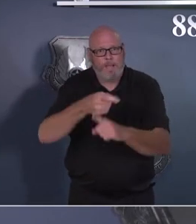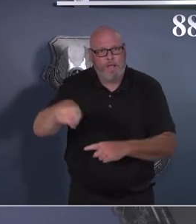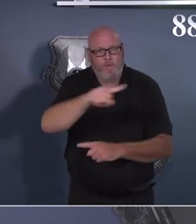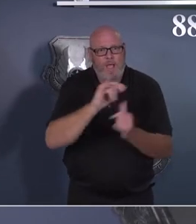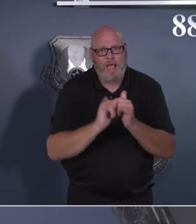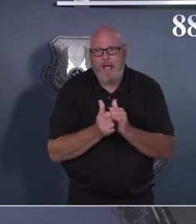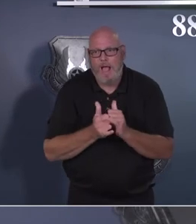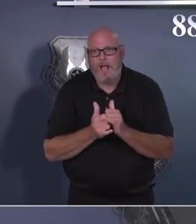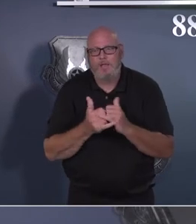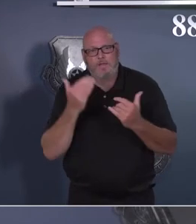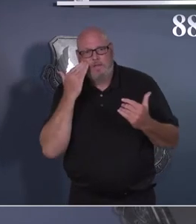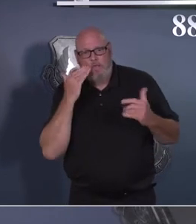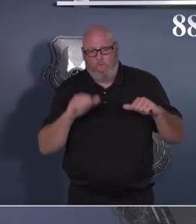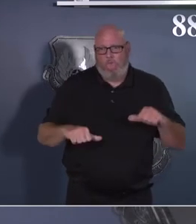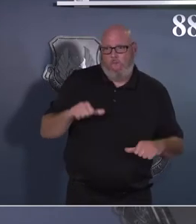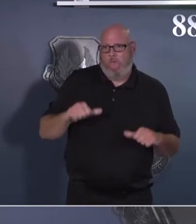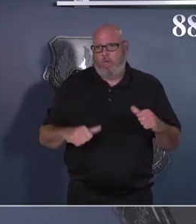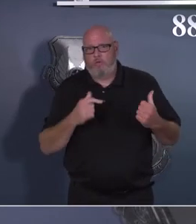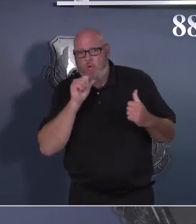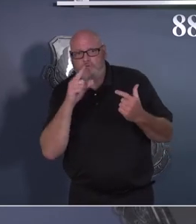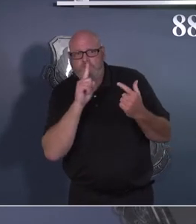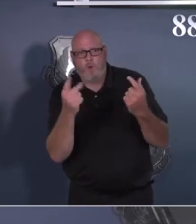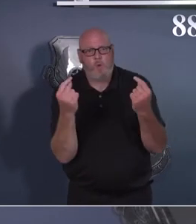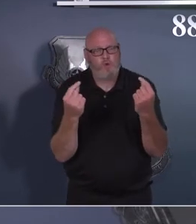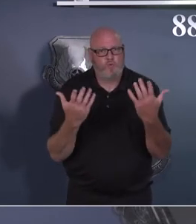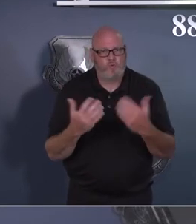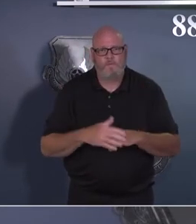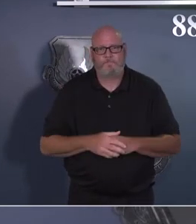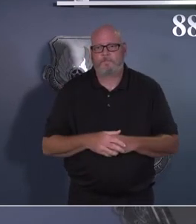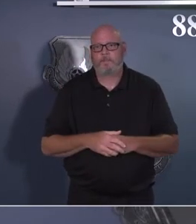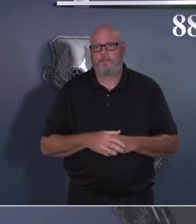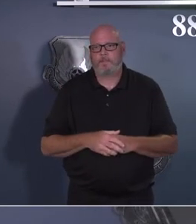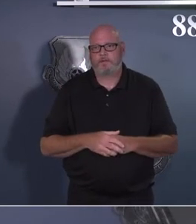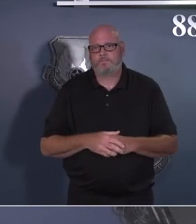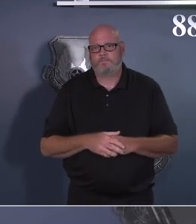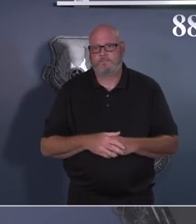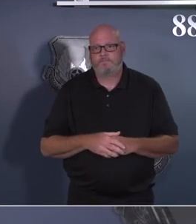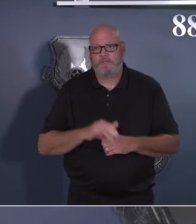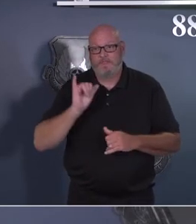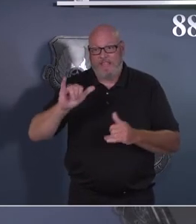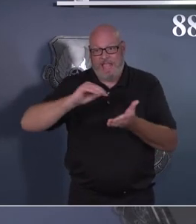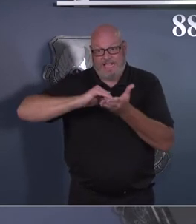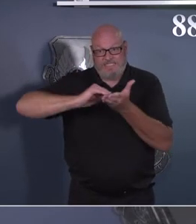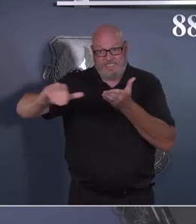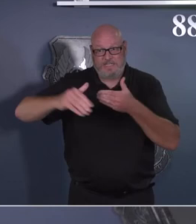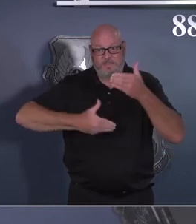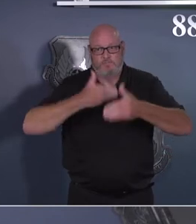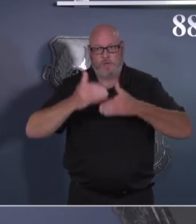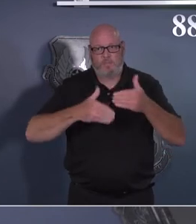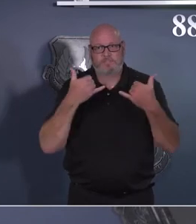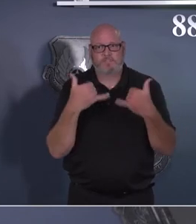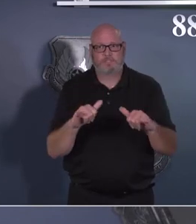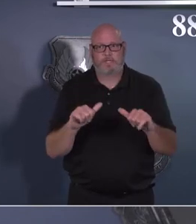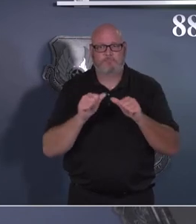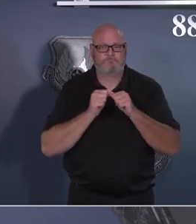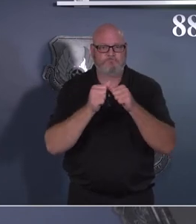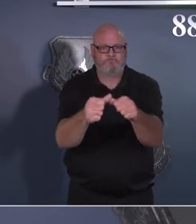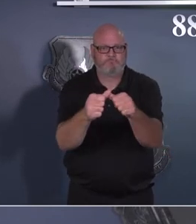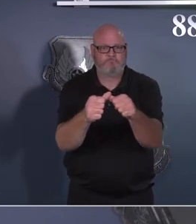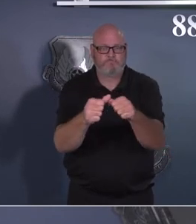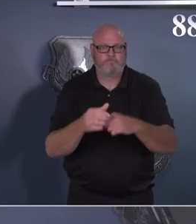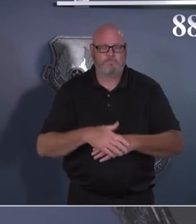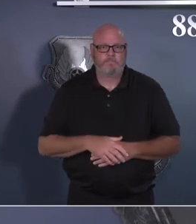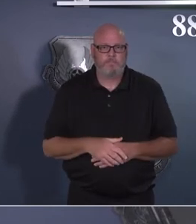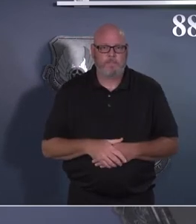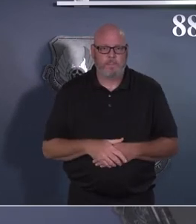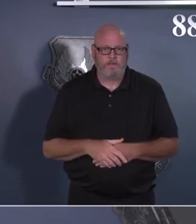that is associated with that. And so the exception to policy process is still in place. I will tell you, as we see these